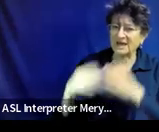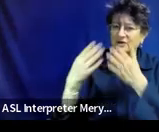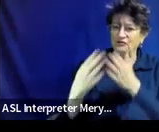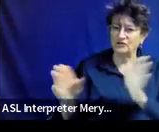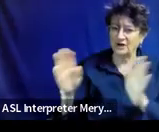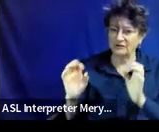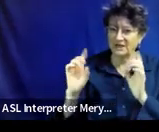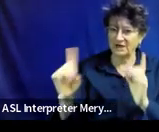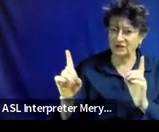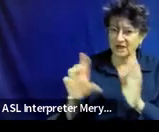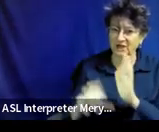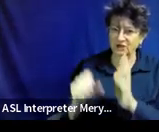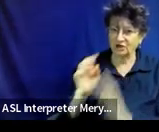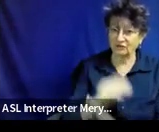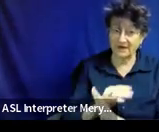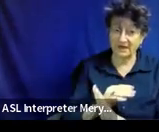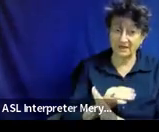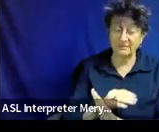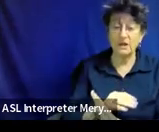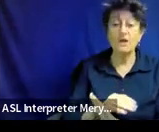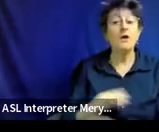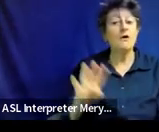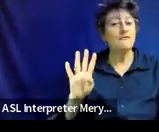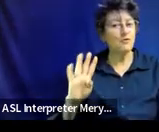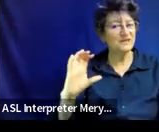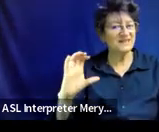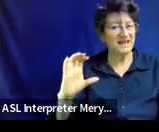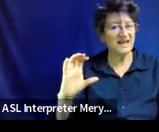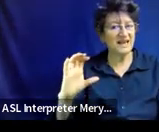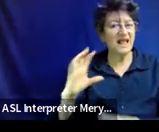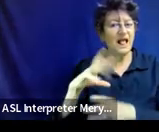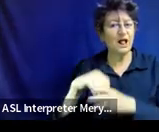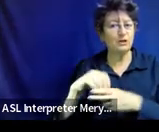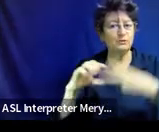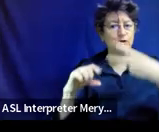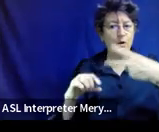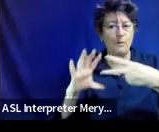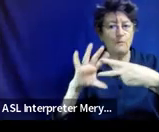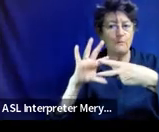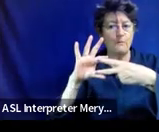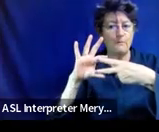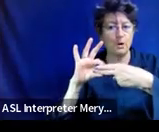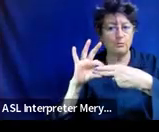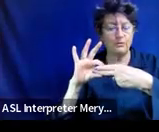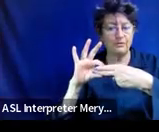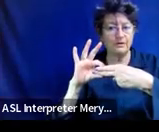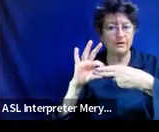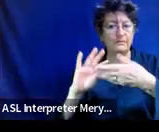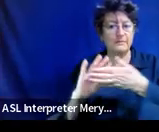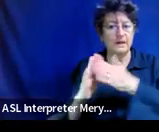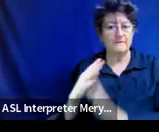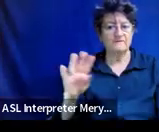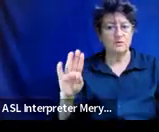remember that 4c is those two things we're looking for both of them the gap and the how statement